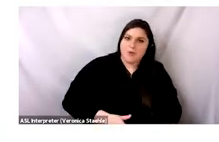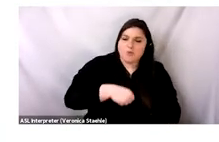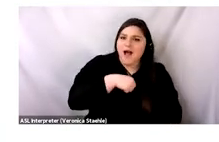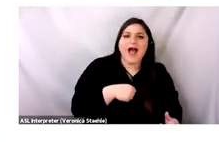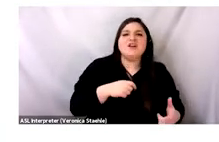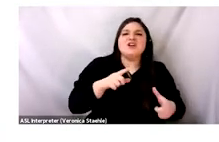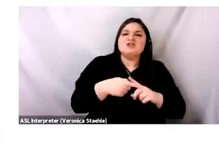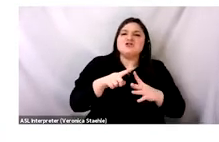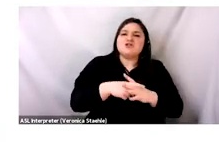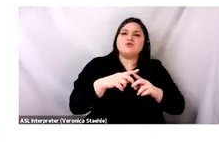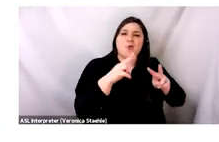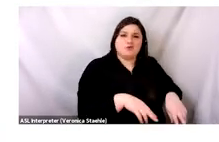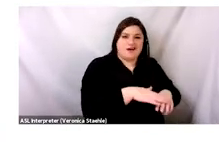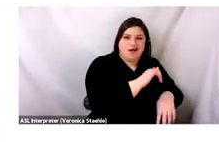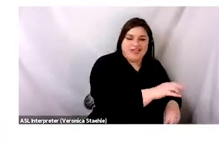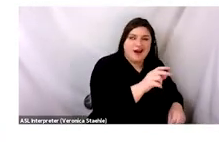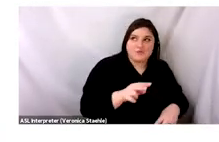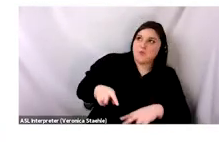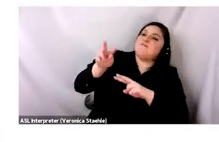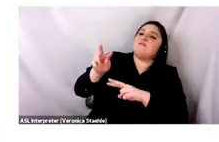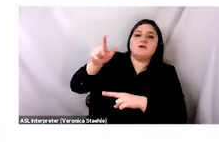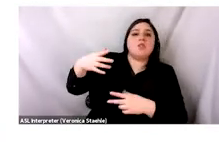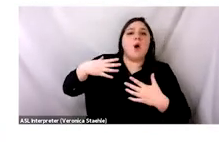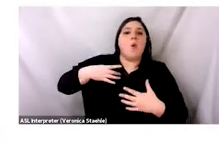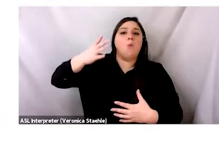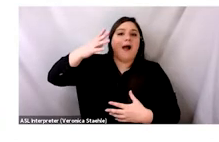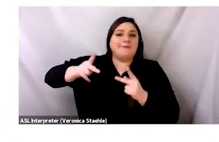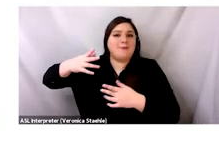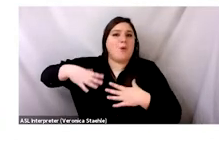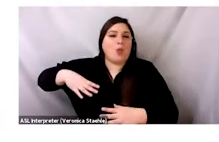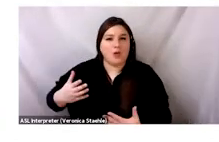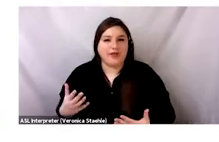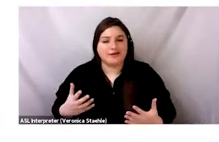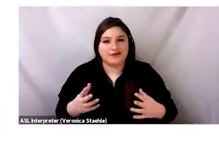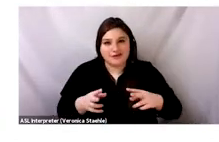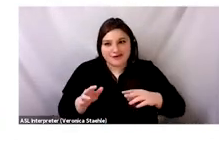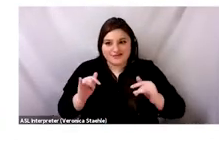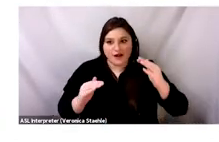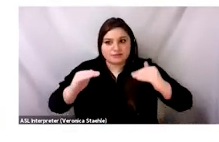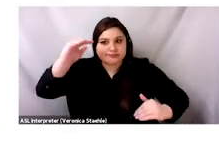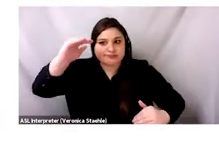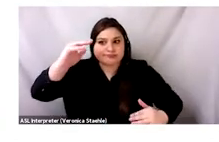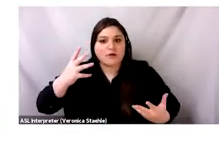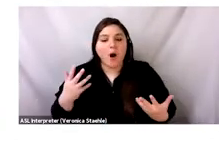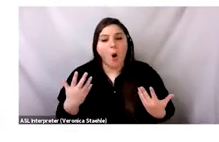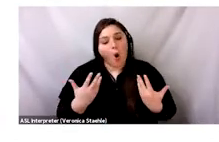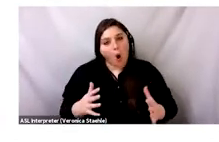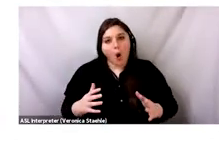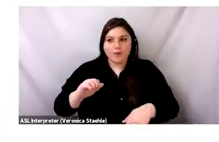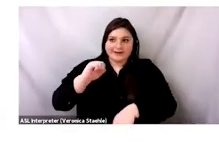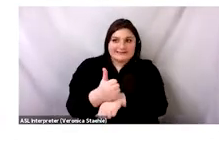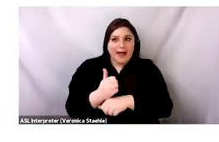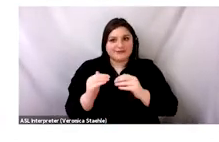that we want to have is secondhand clothing or clothing from the West. And that has been the case until now. Yeah.